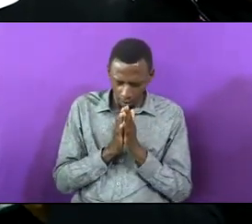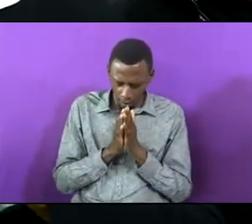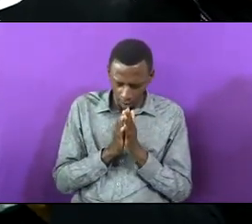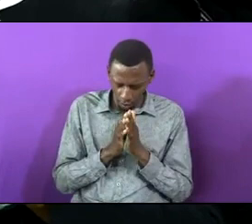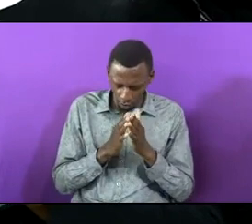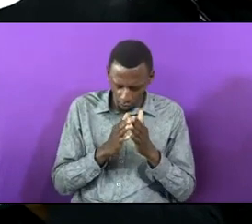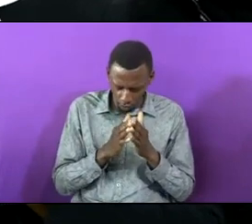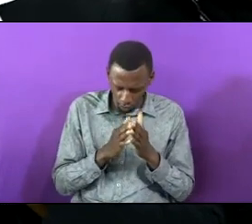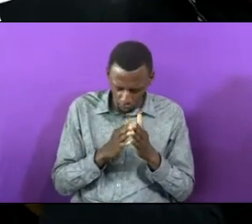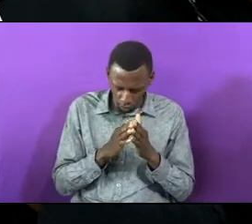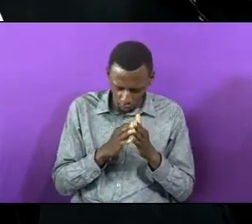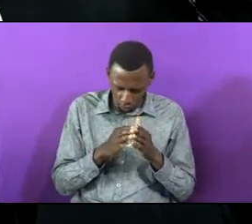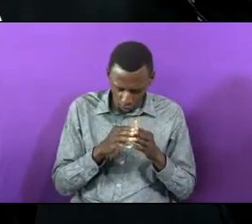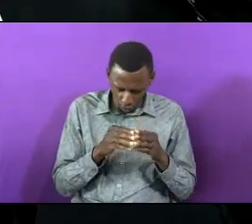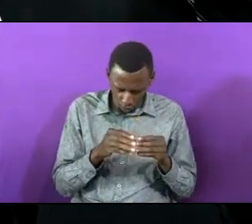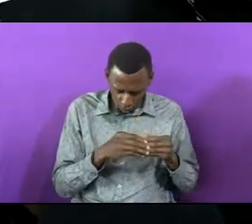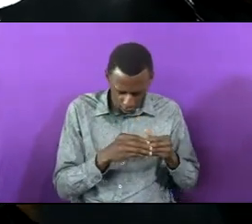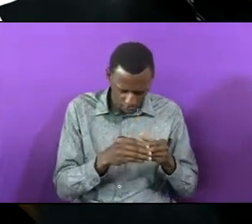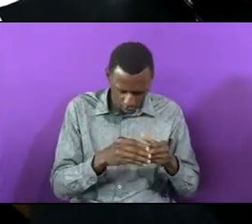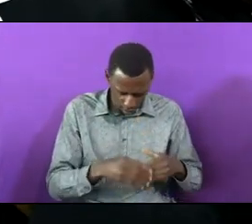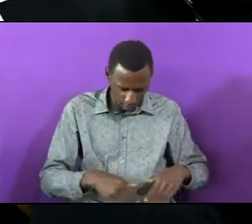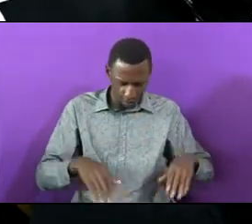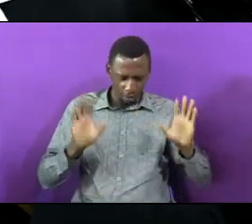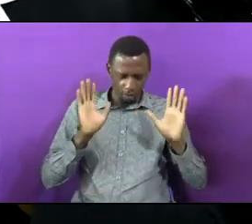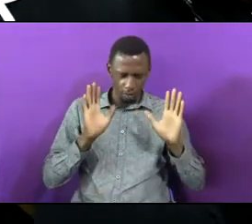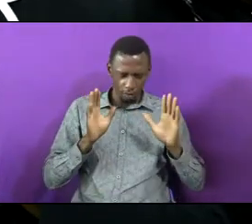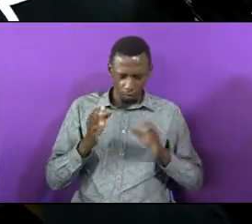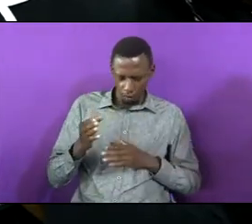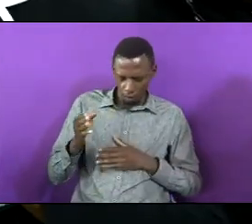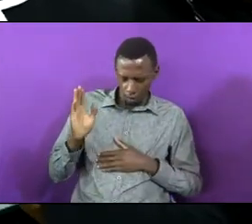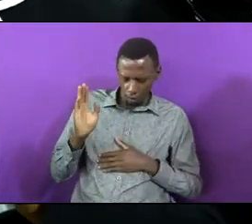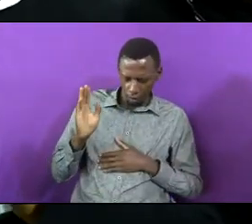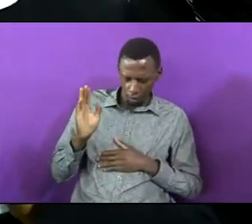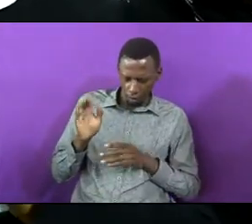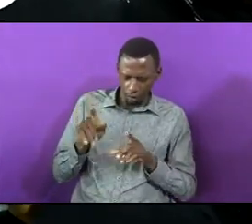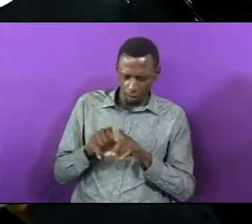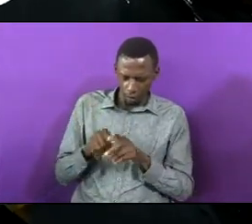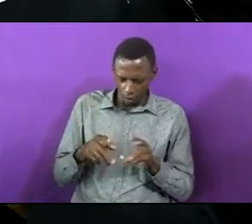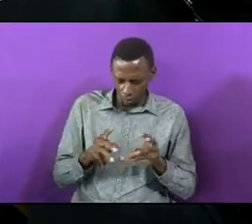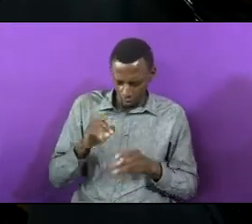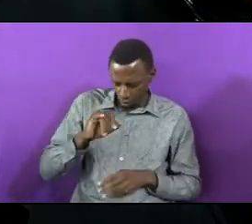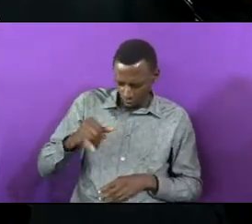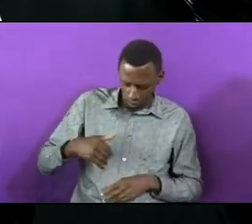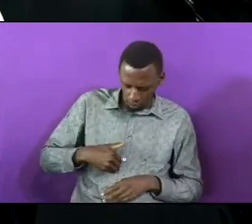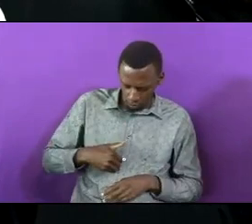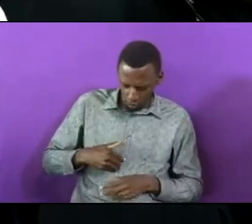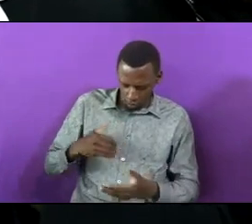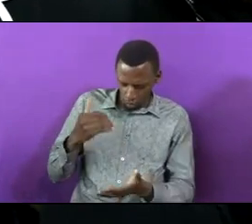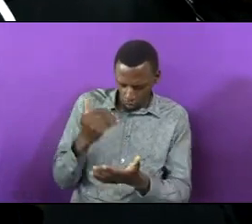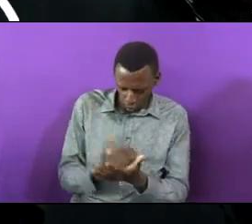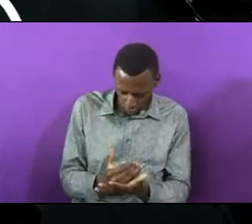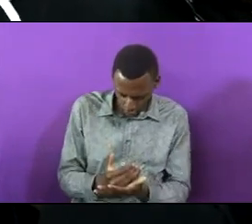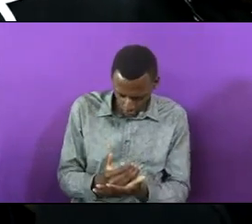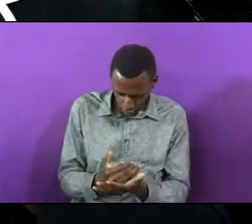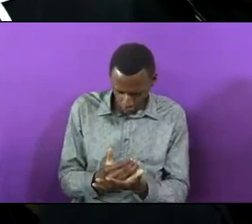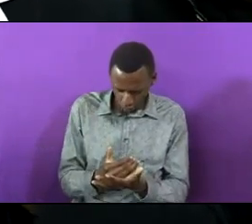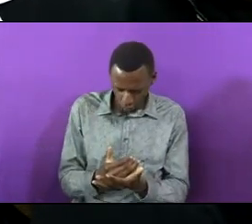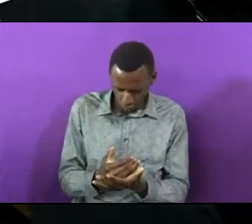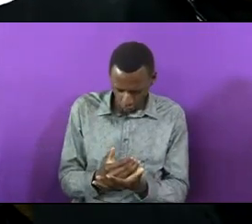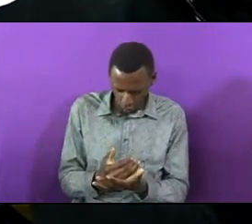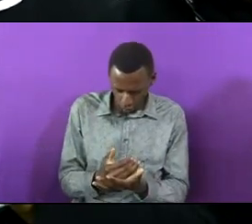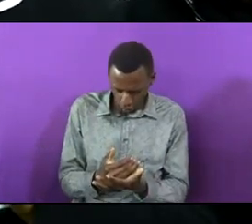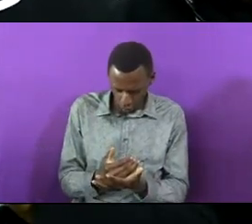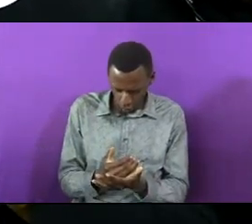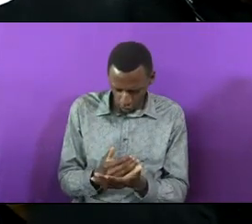Jacob did in a night he stopped witchcraft in a night he